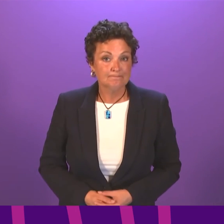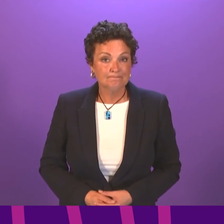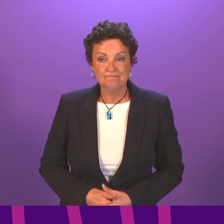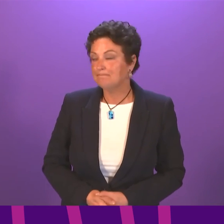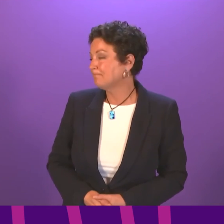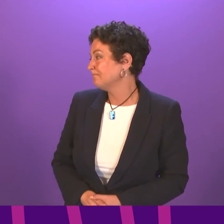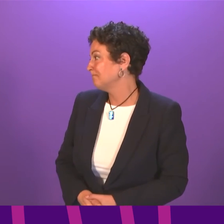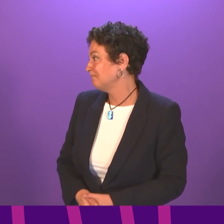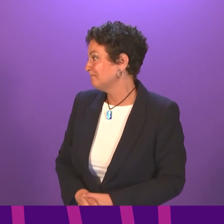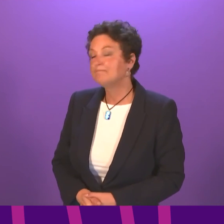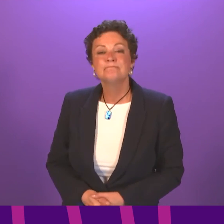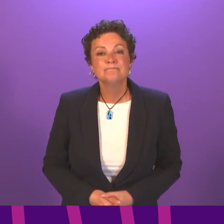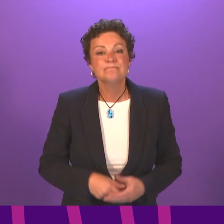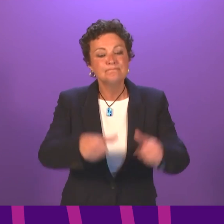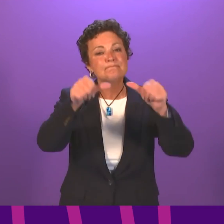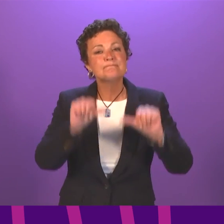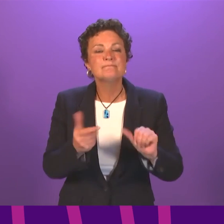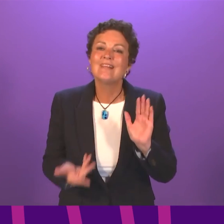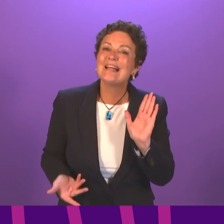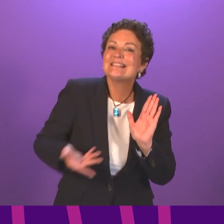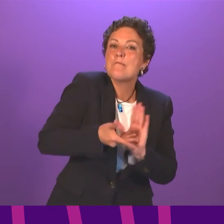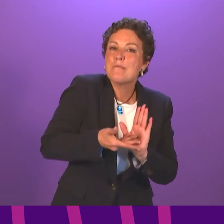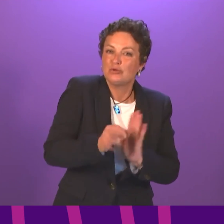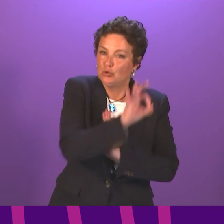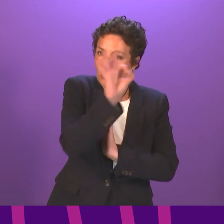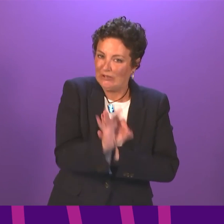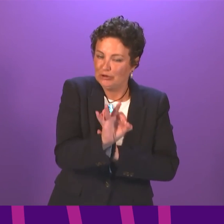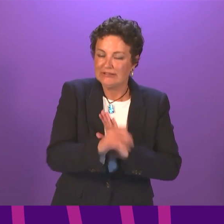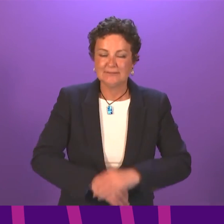supplementary questions and I call Jenny Minto to be followed by Graeme Simpson.